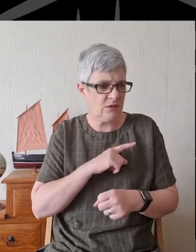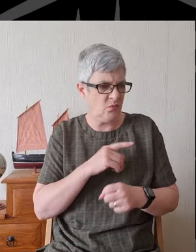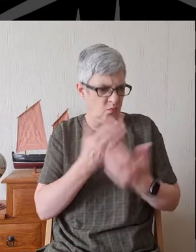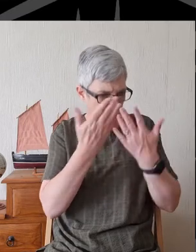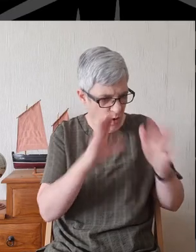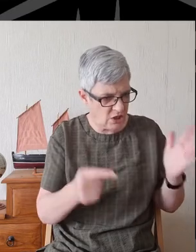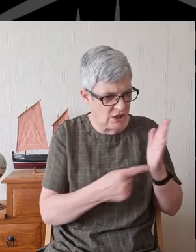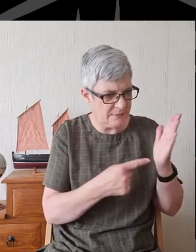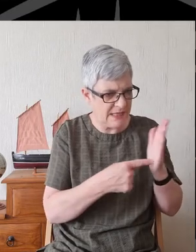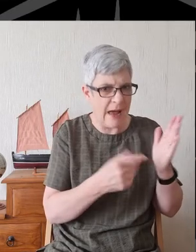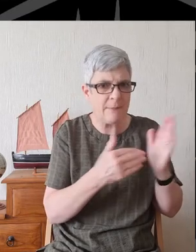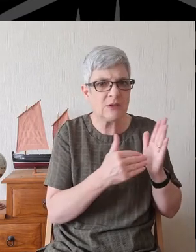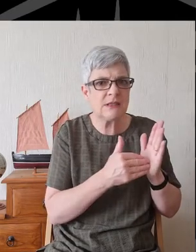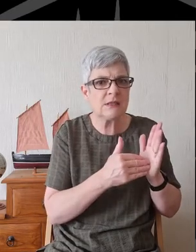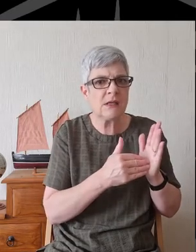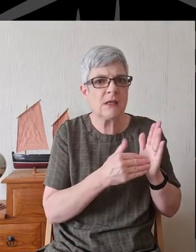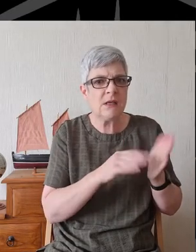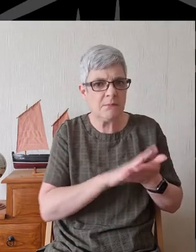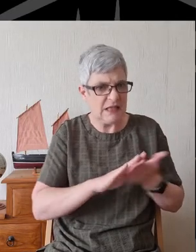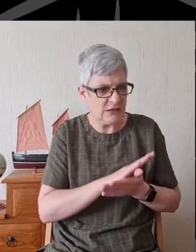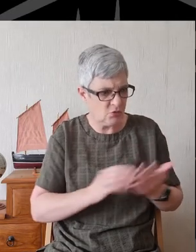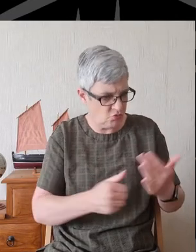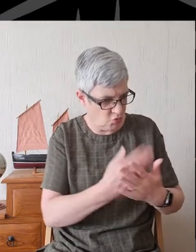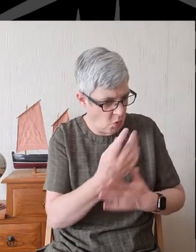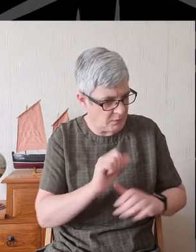in the hope that the crops would be good.